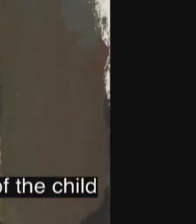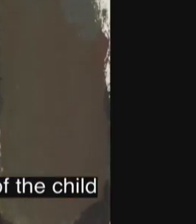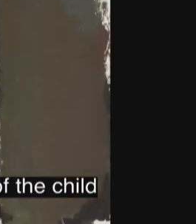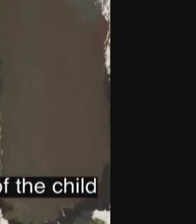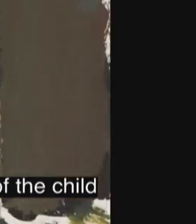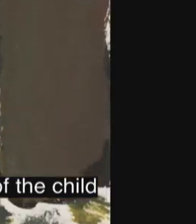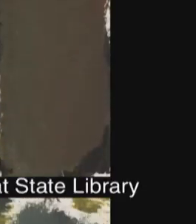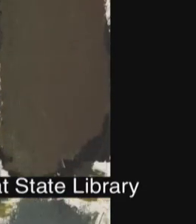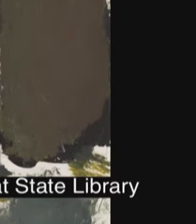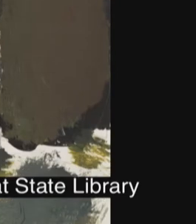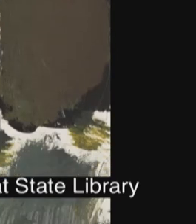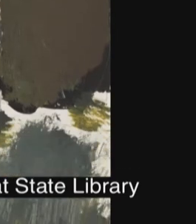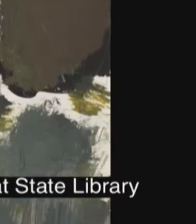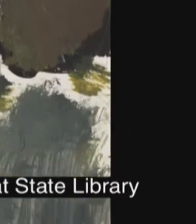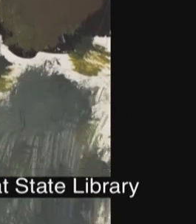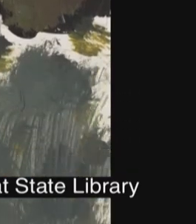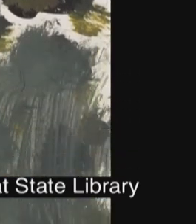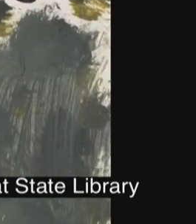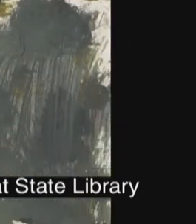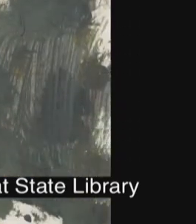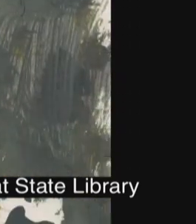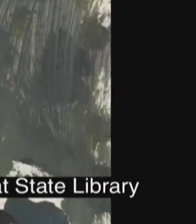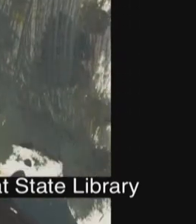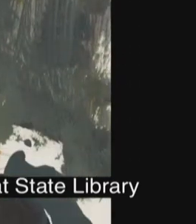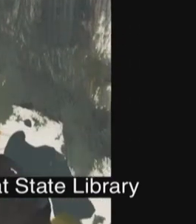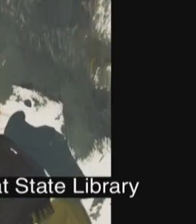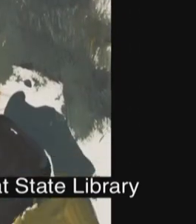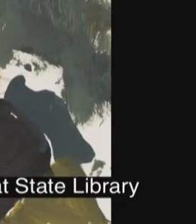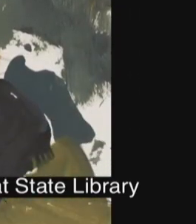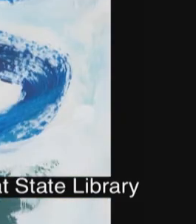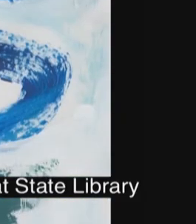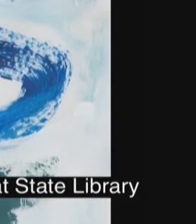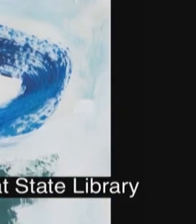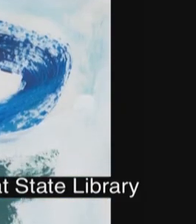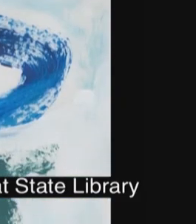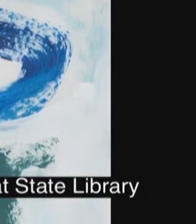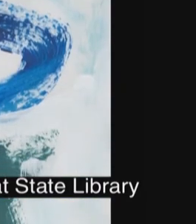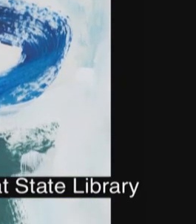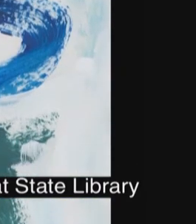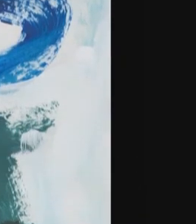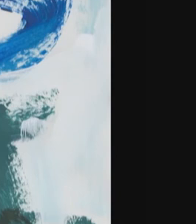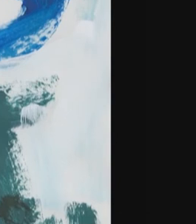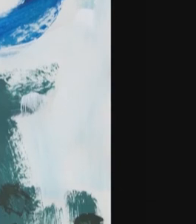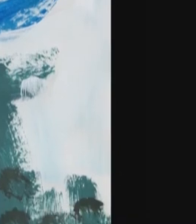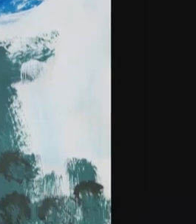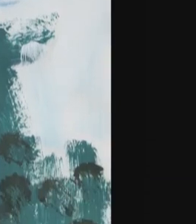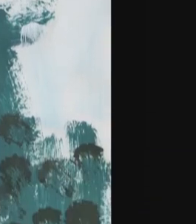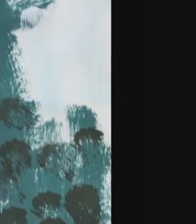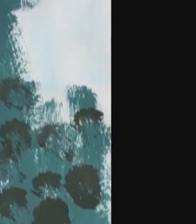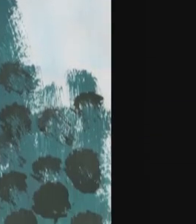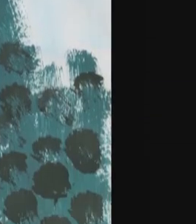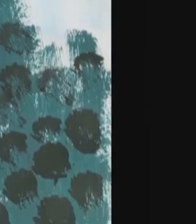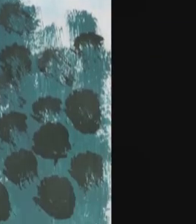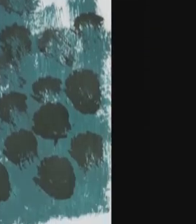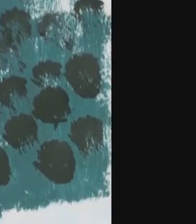lens of the child. You can experience the exhibition yourself online or on level four here at State Library. Big Voices